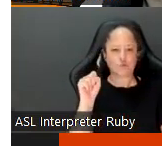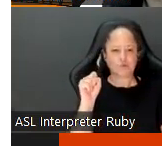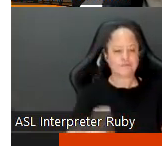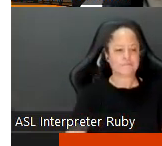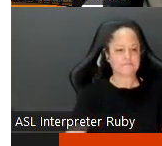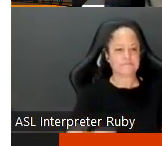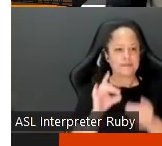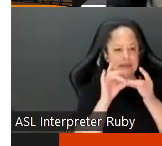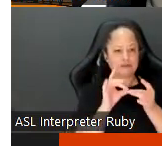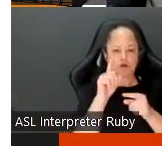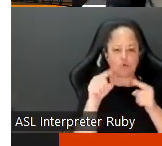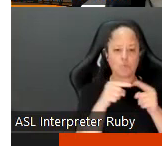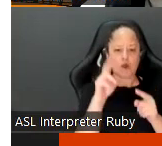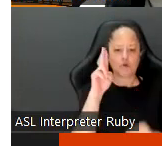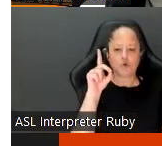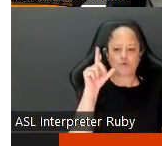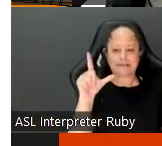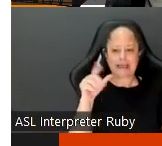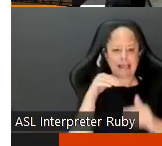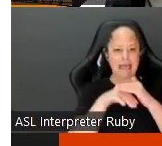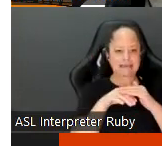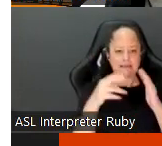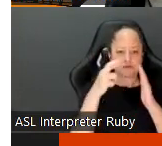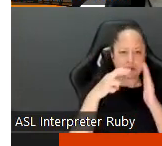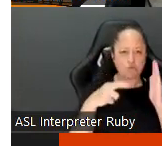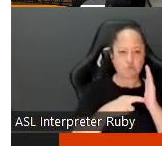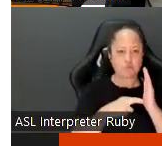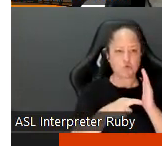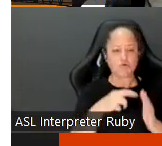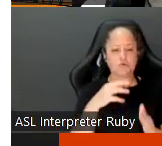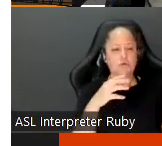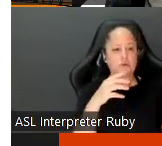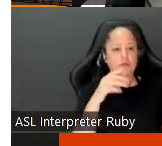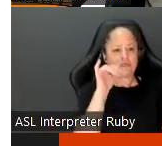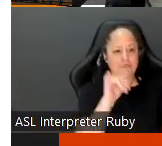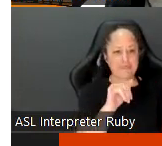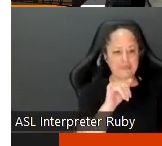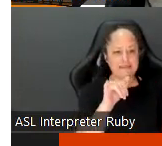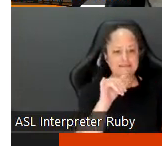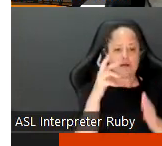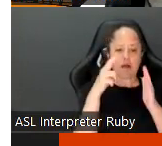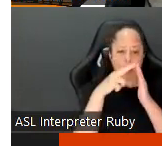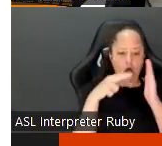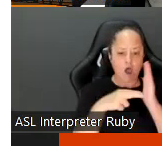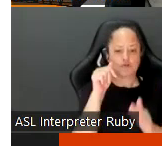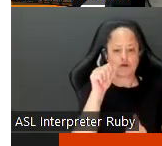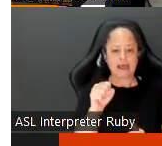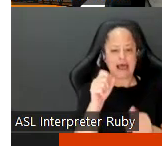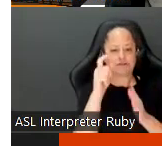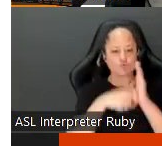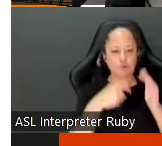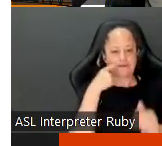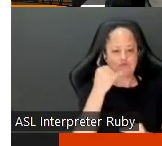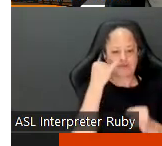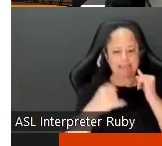in terms of when did the rules on udl and accessibility begin um um it's our contention that this this this the contract as it's been written for the last